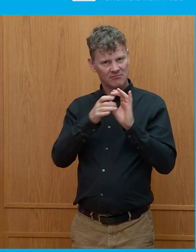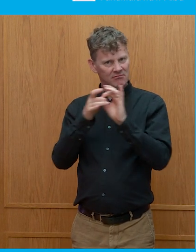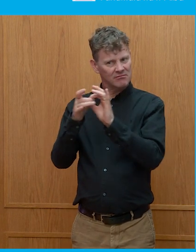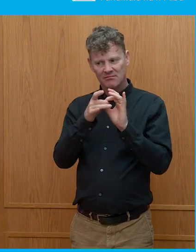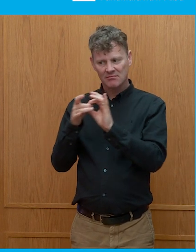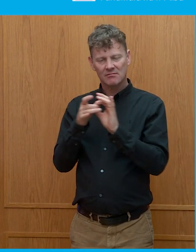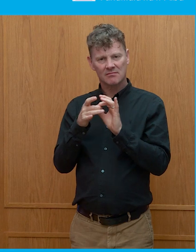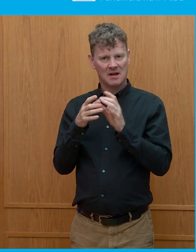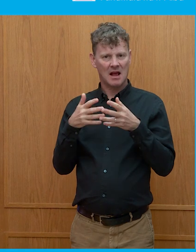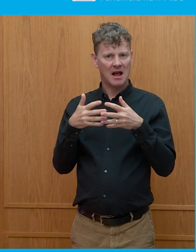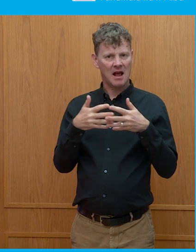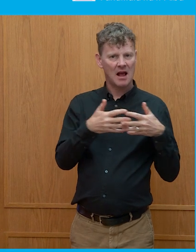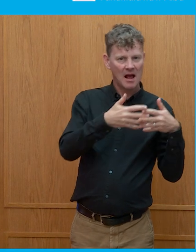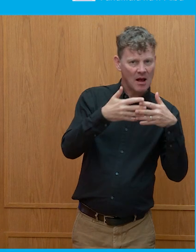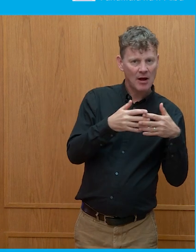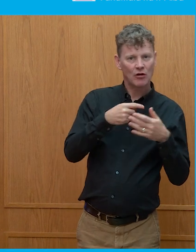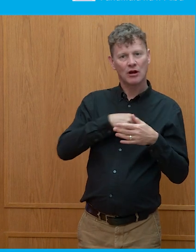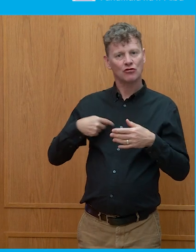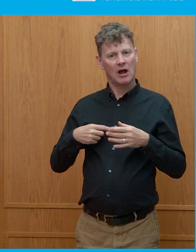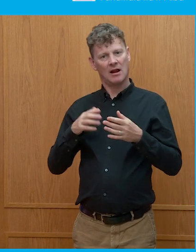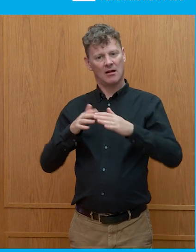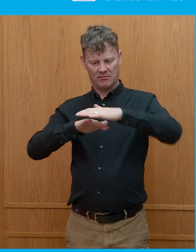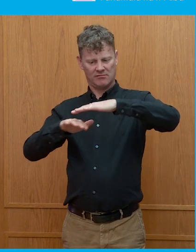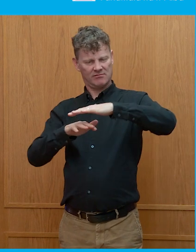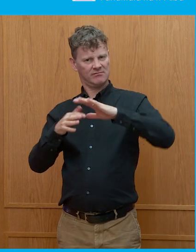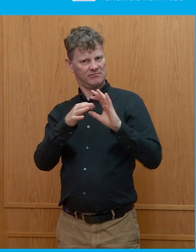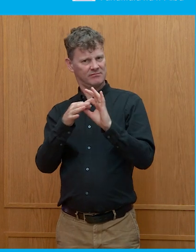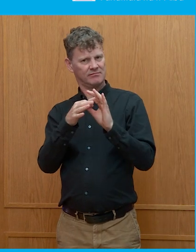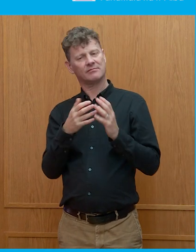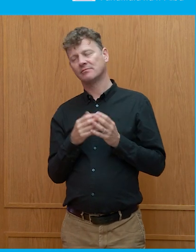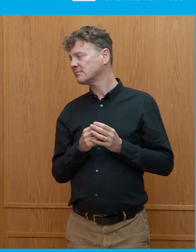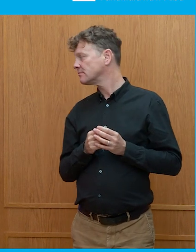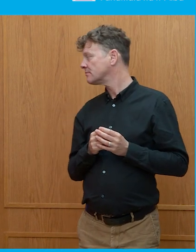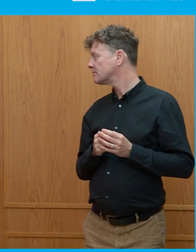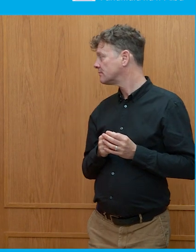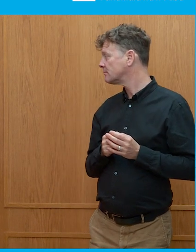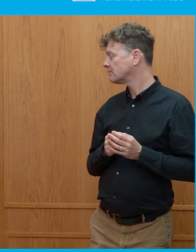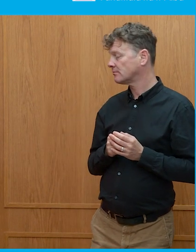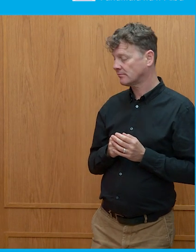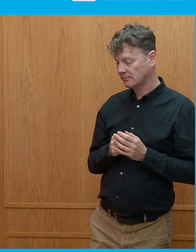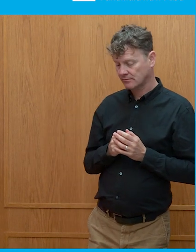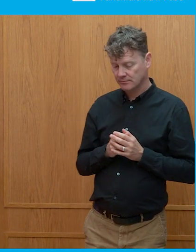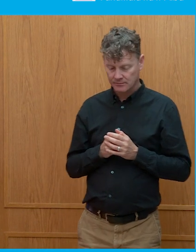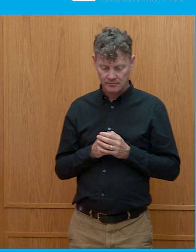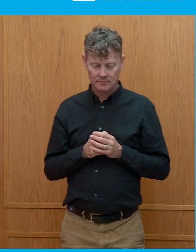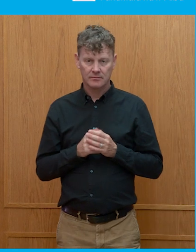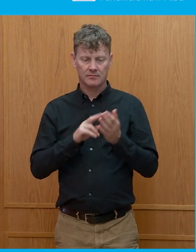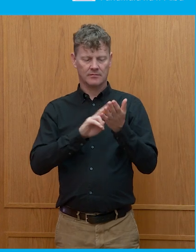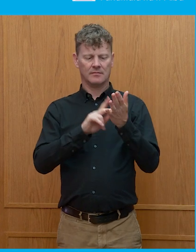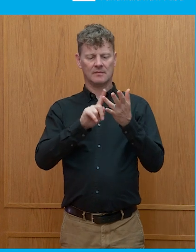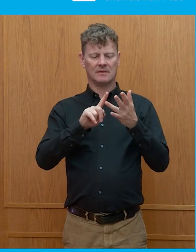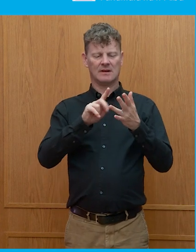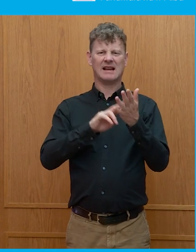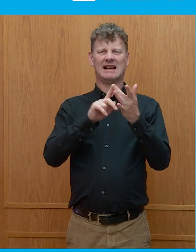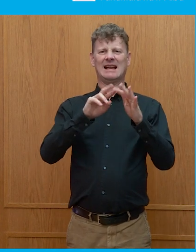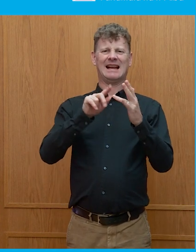America and China? Well, the sort of almost quaint idea of Nixon, only Nixon